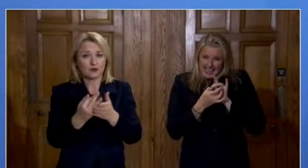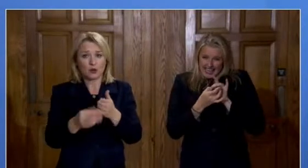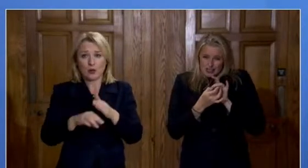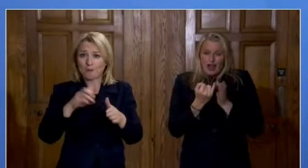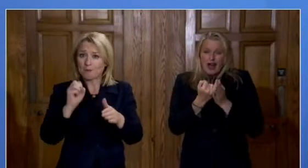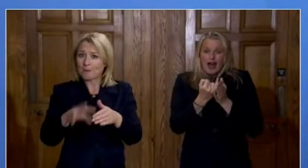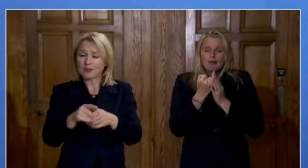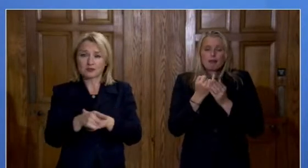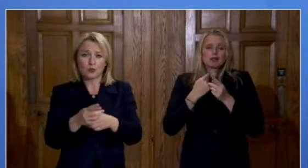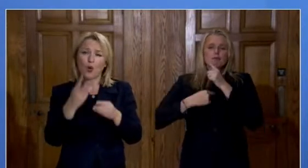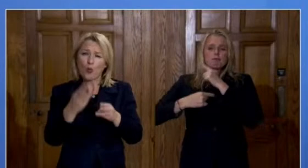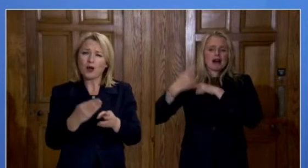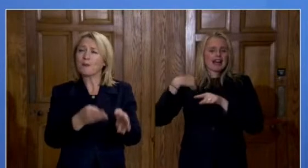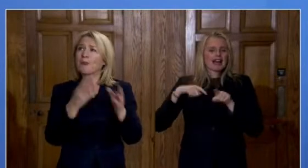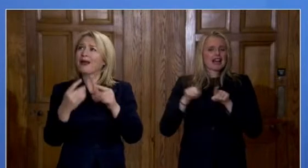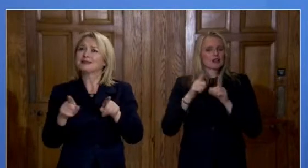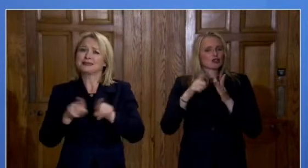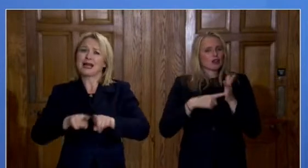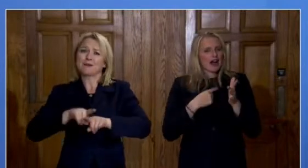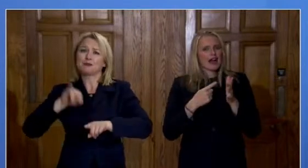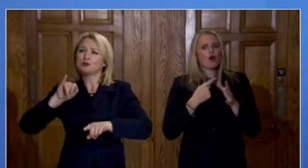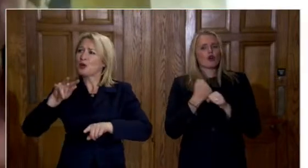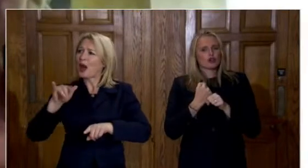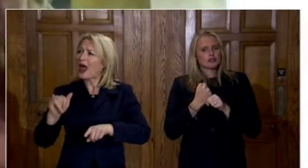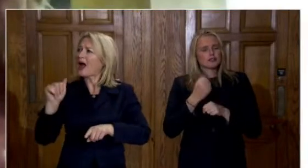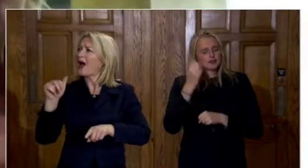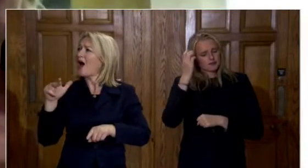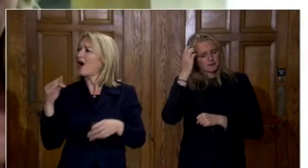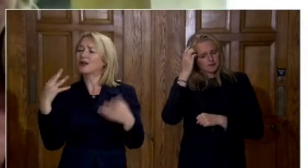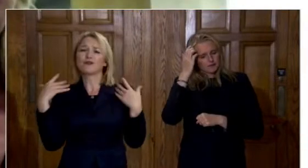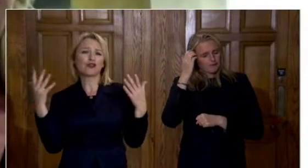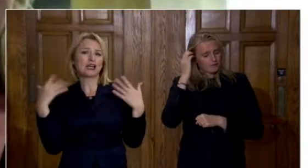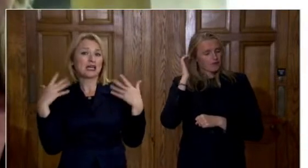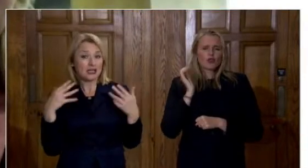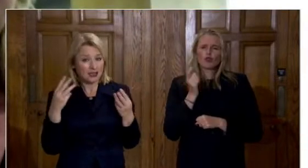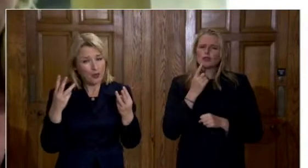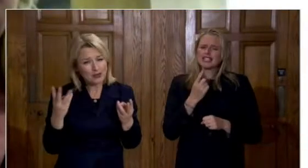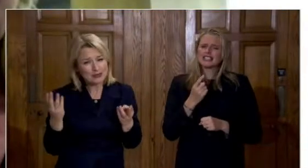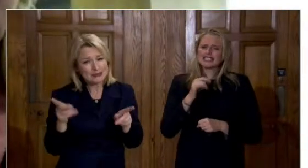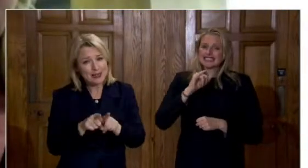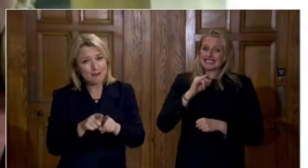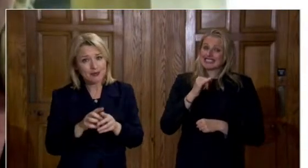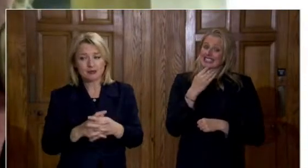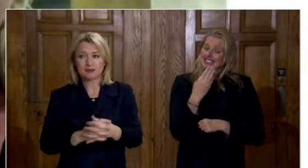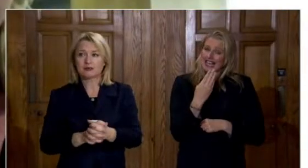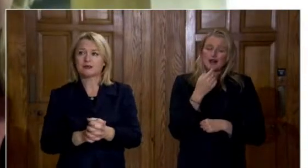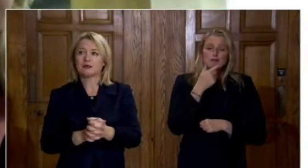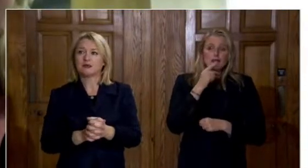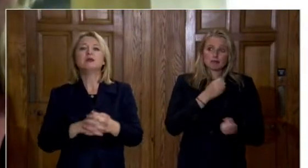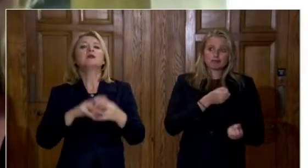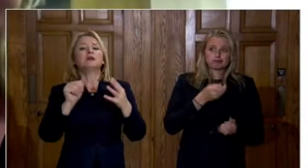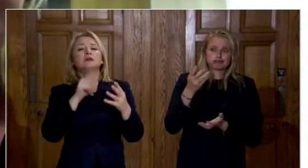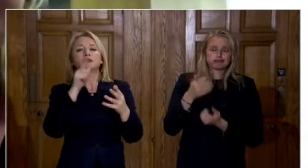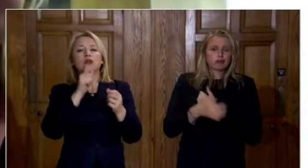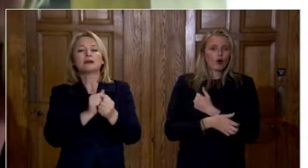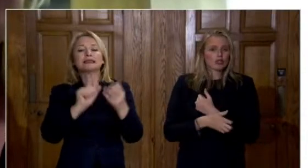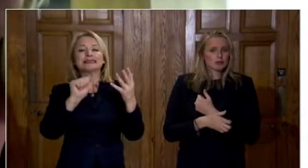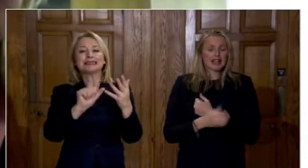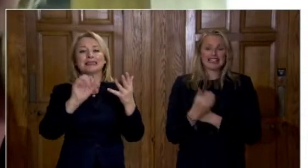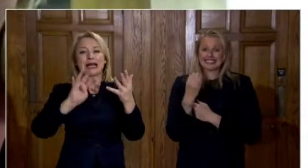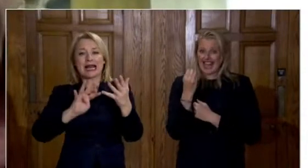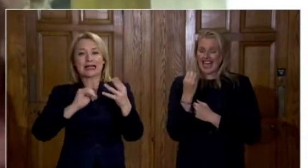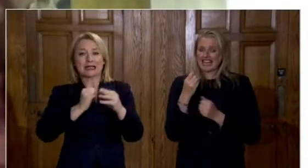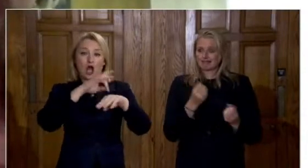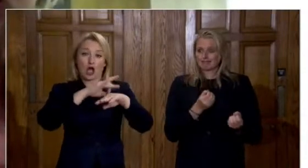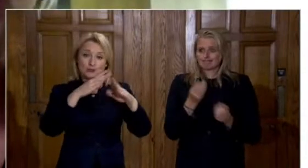were in july and august 69 people as you say minister are in hospital 10 people